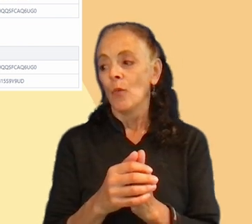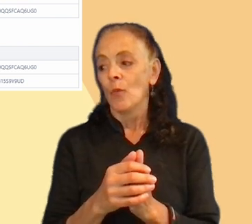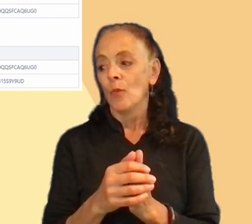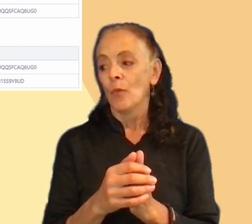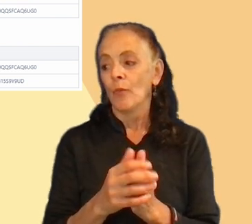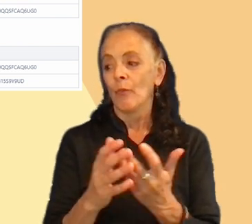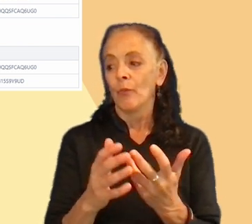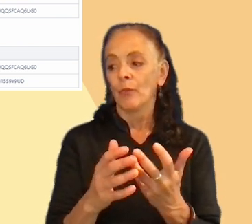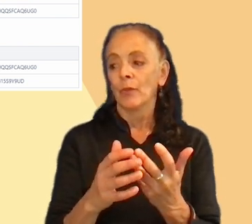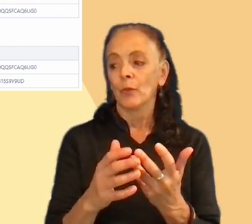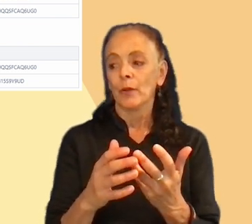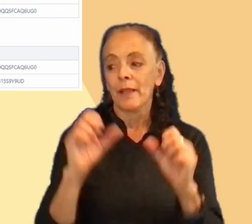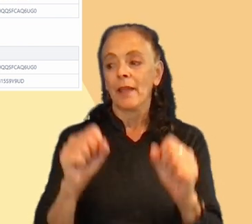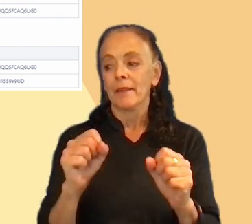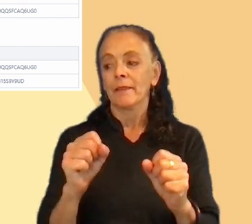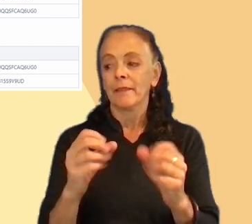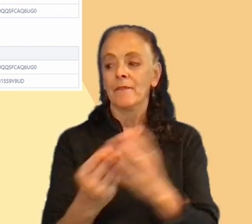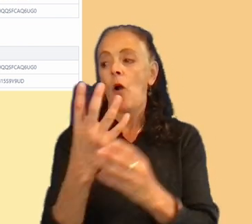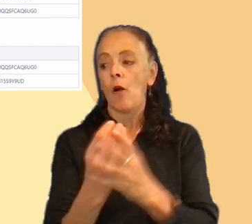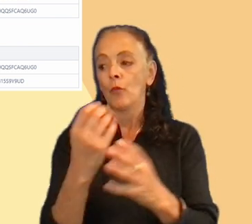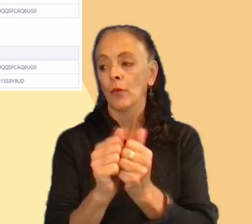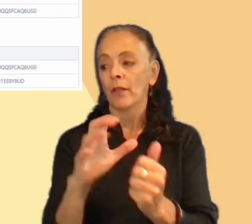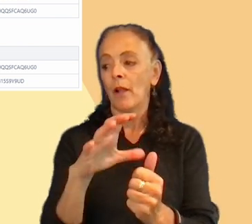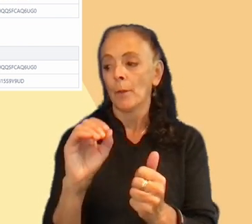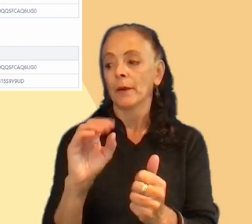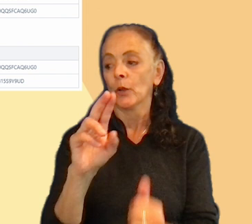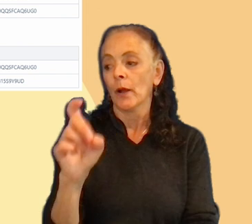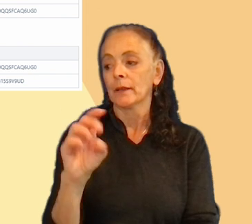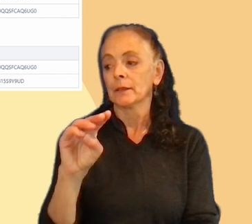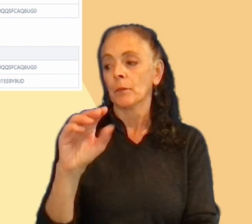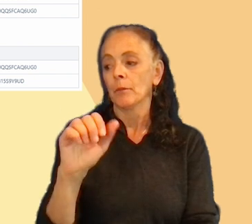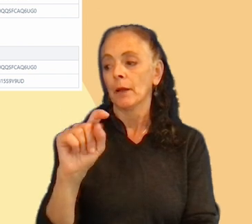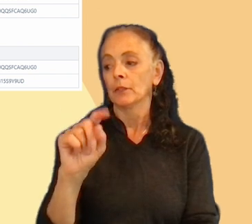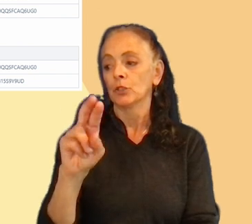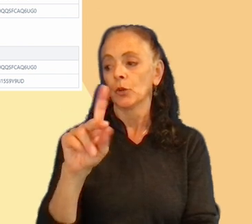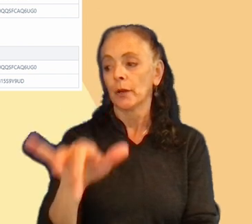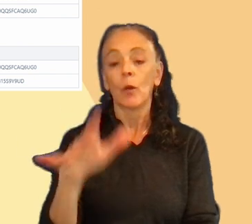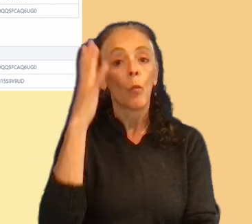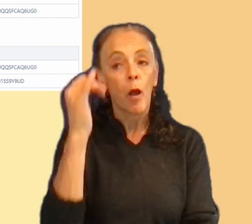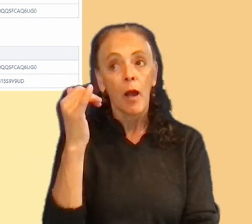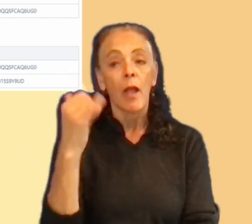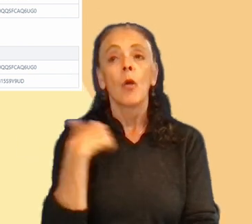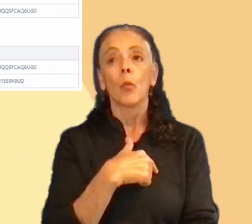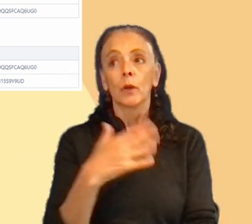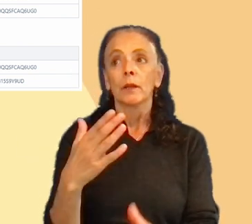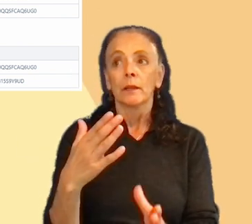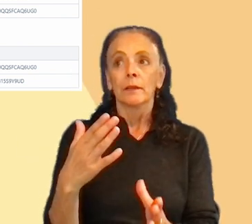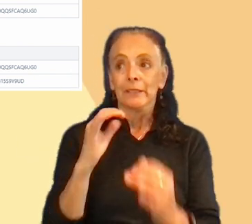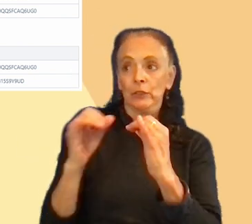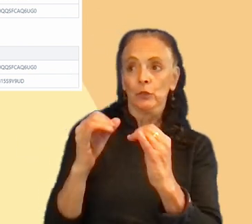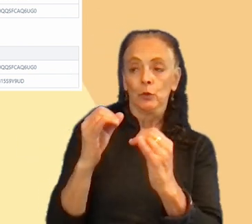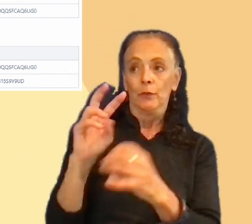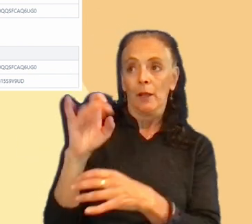with the company UX Maturity. Because there was a situation where we interviewed VIP players, that couldn't